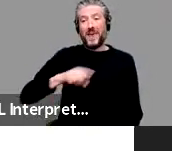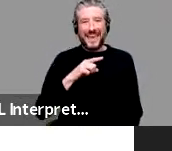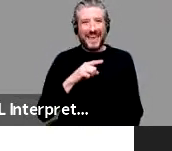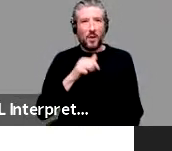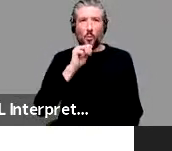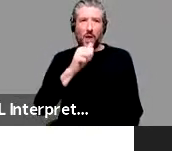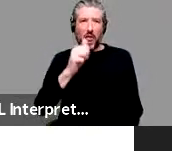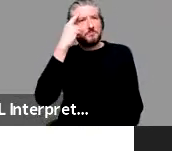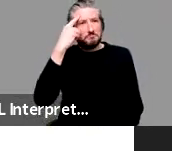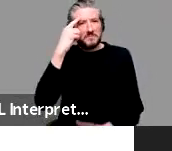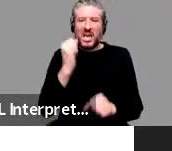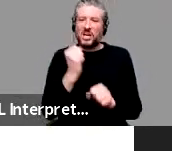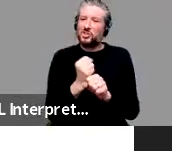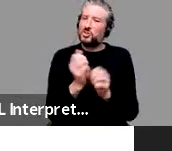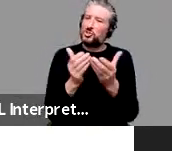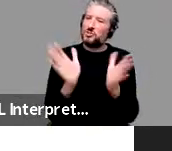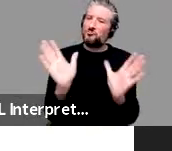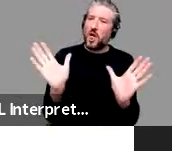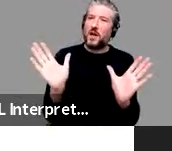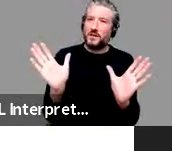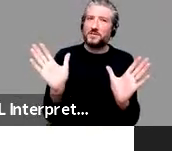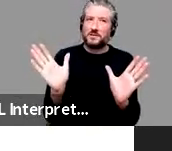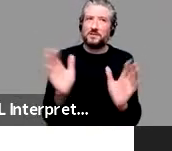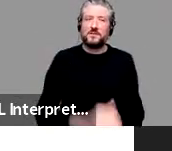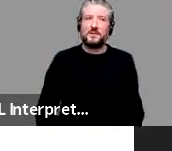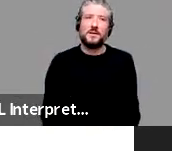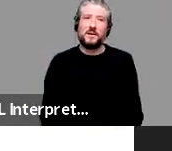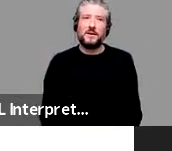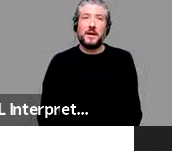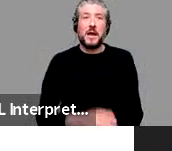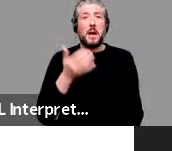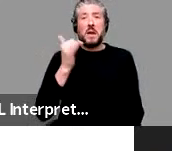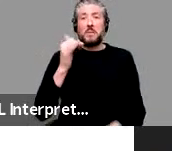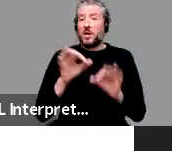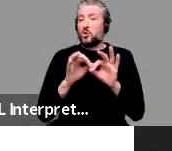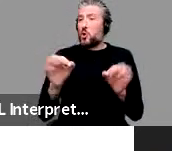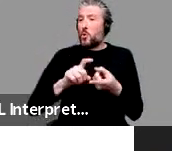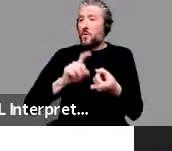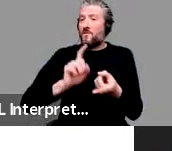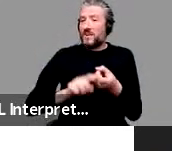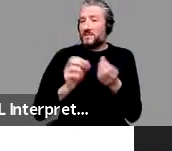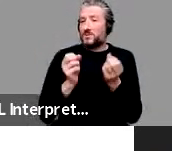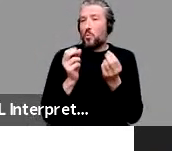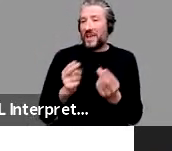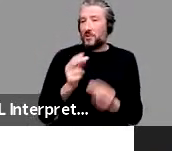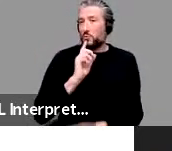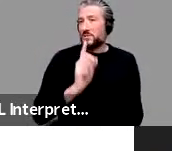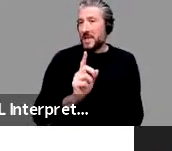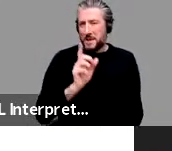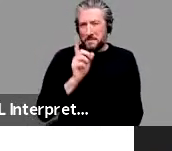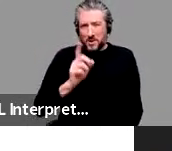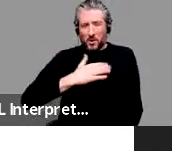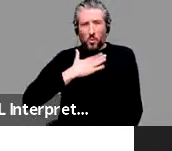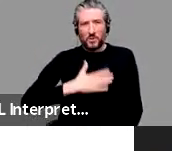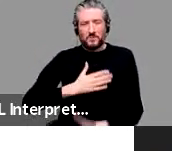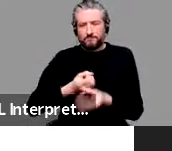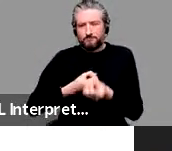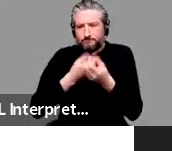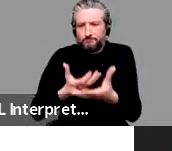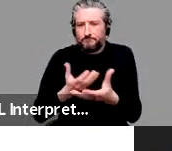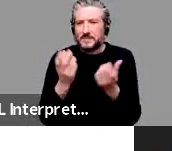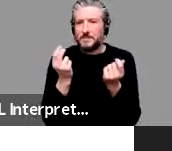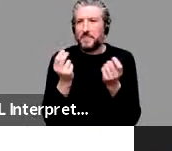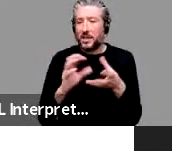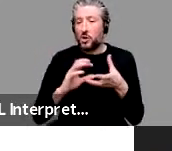express something that's particularly creative and we don't have a fixed way to say this exact message, we can, we can get